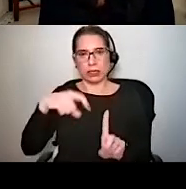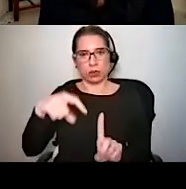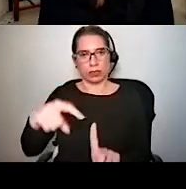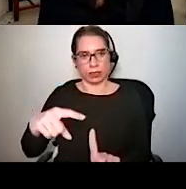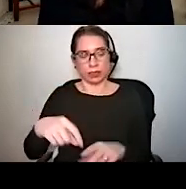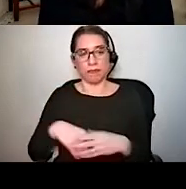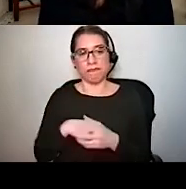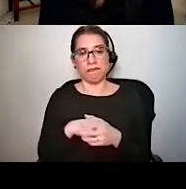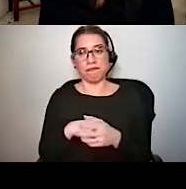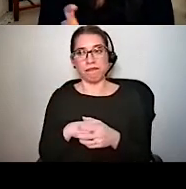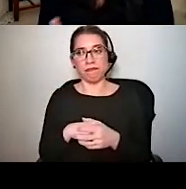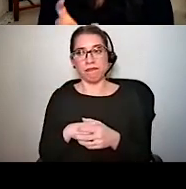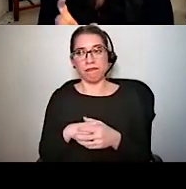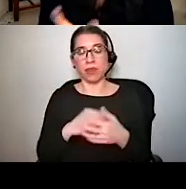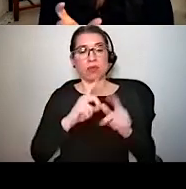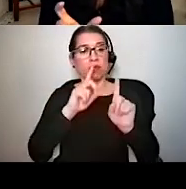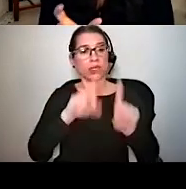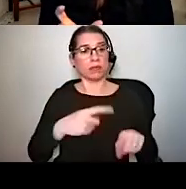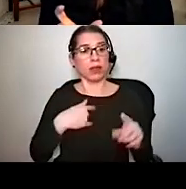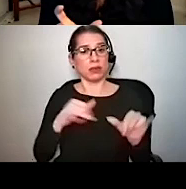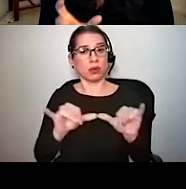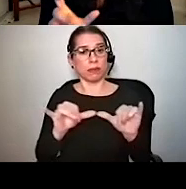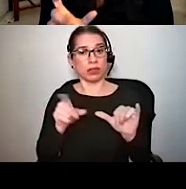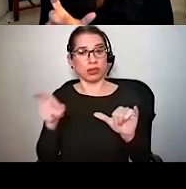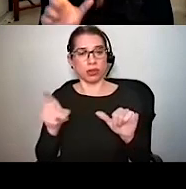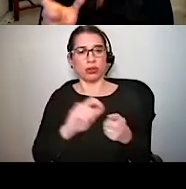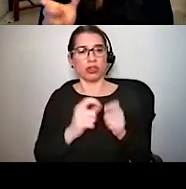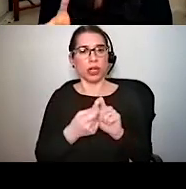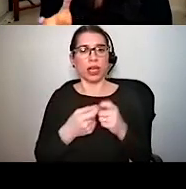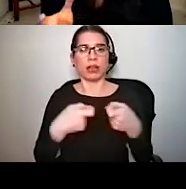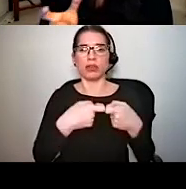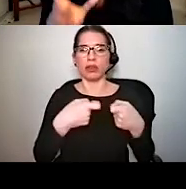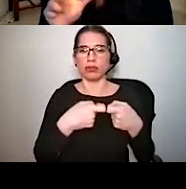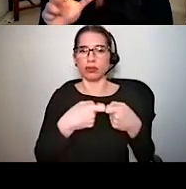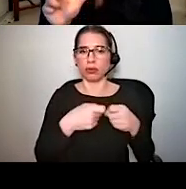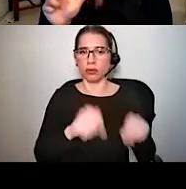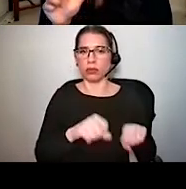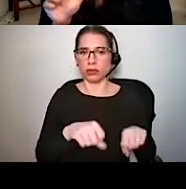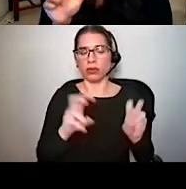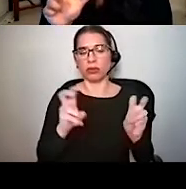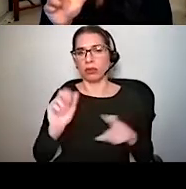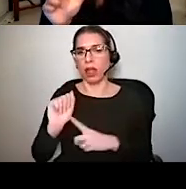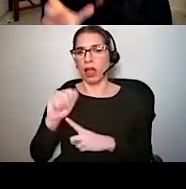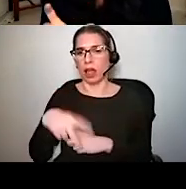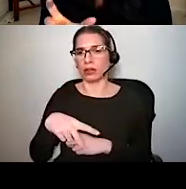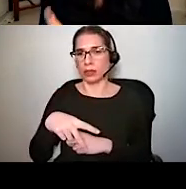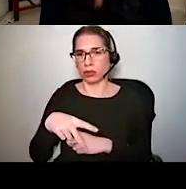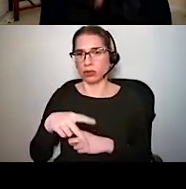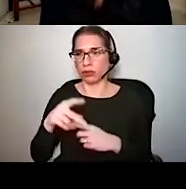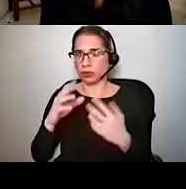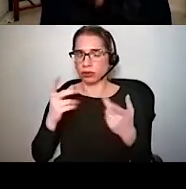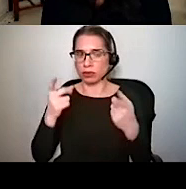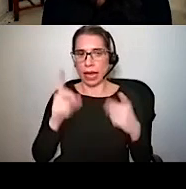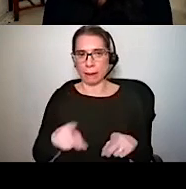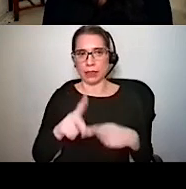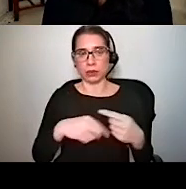response that we're measuring here is the change in electrical potential, so that action potential that occurs in response to a